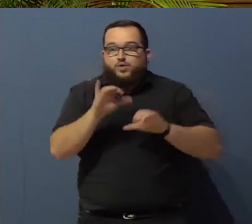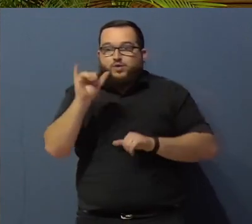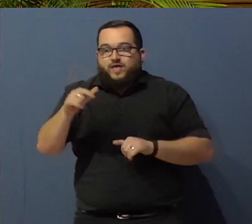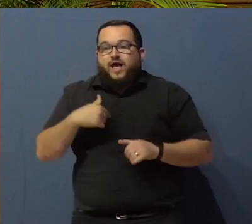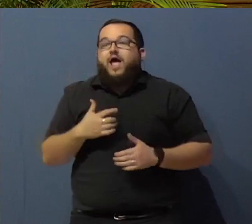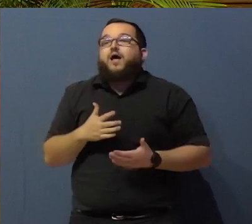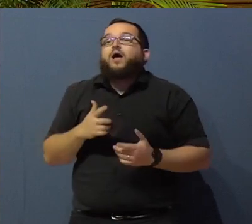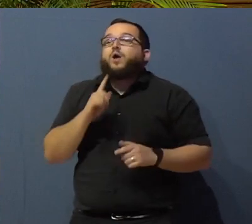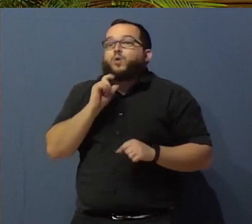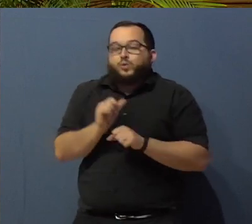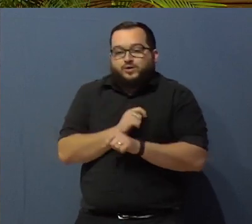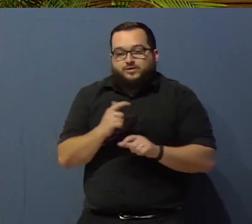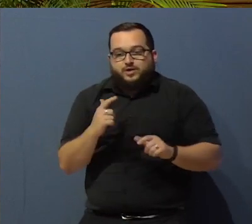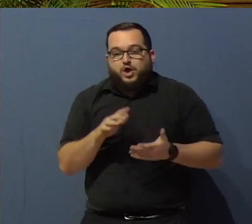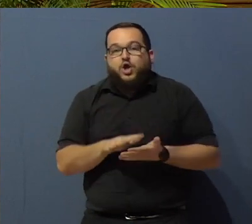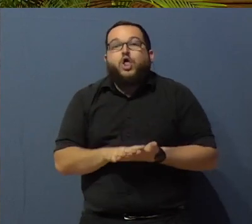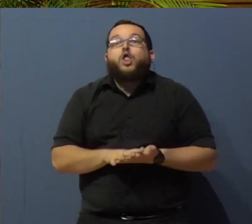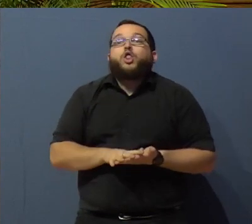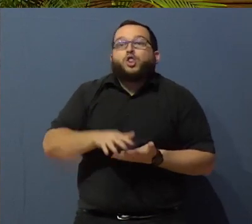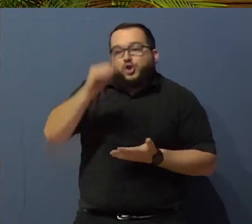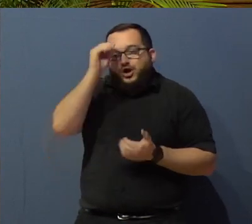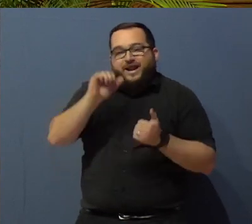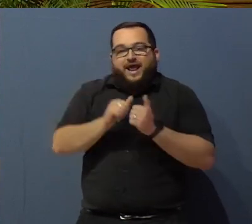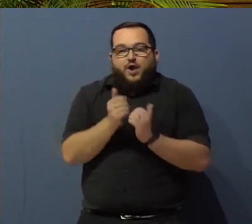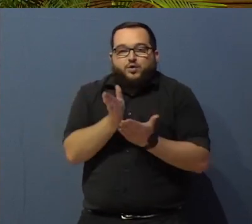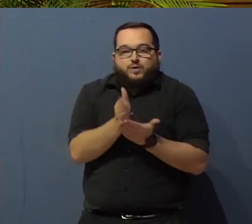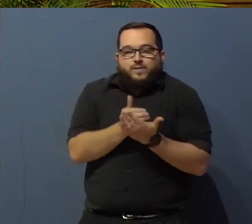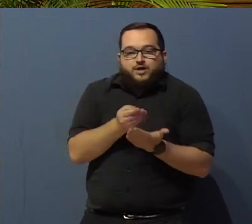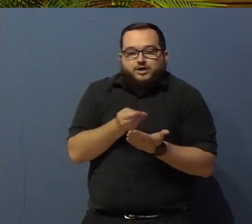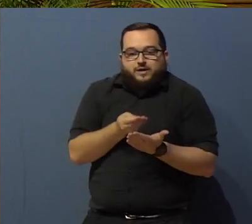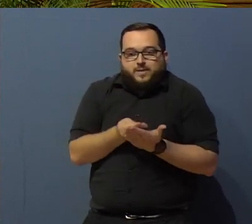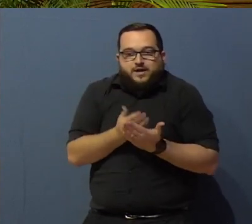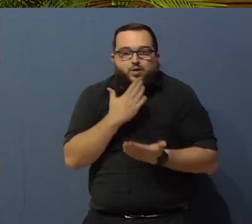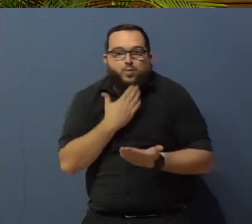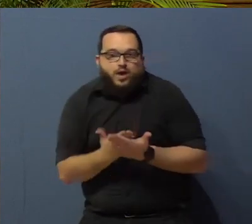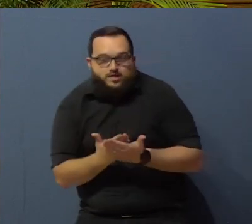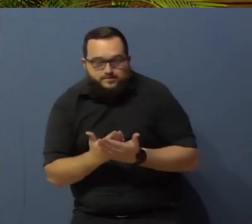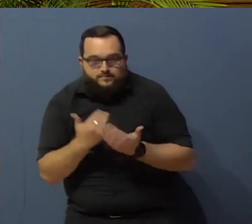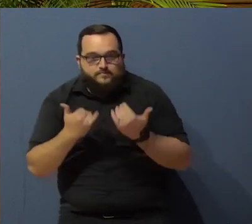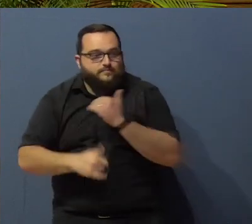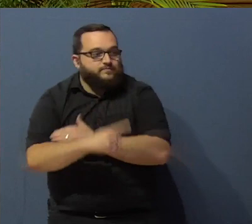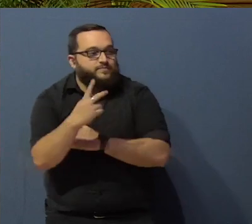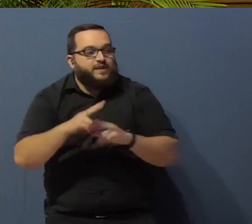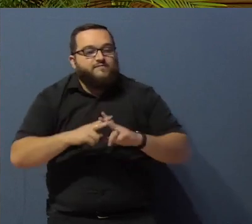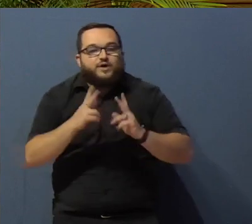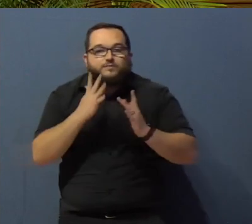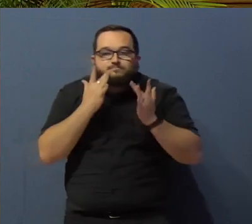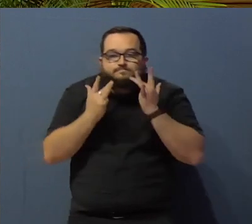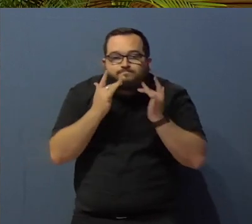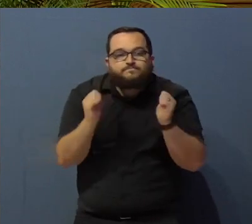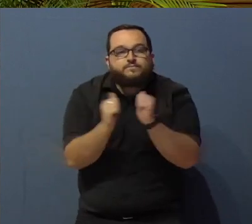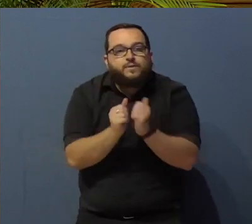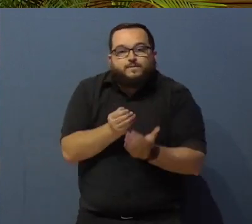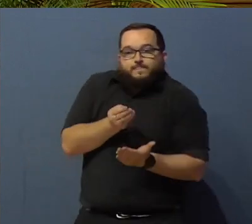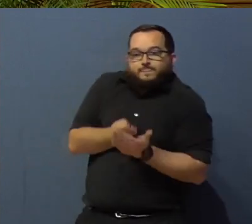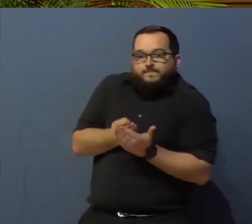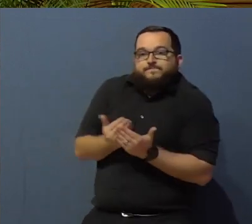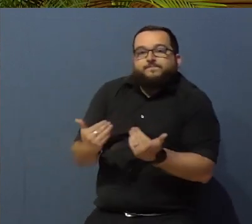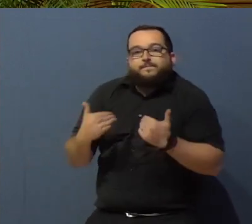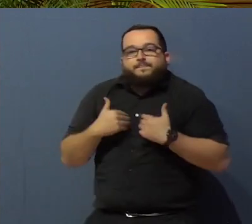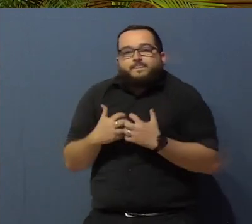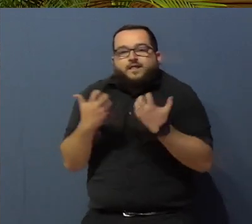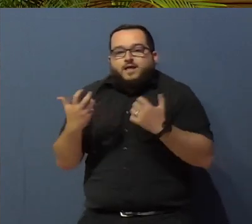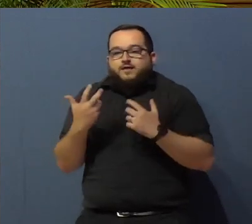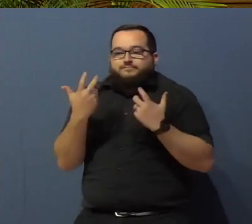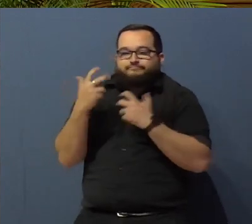I quickly learned how to budget money. And to this day, I'm very frugal with my money, but also I have a lot of